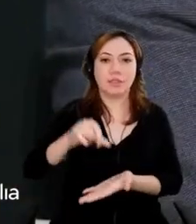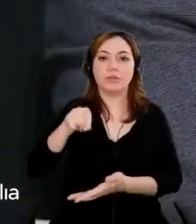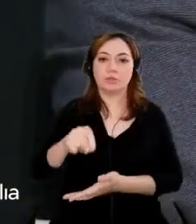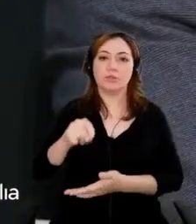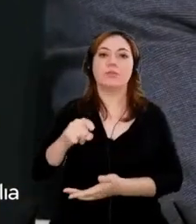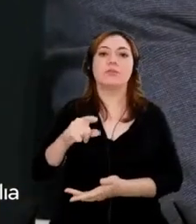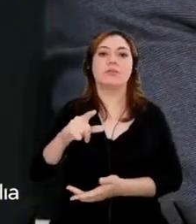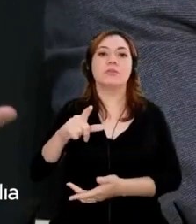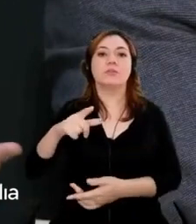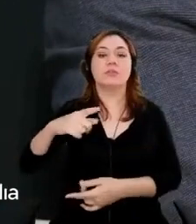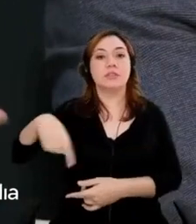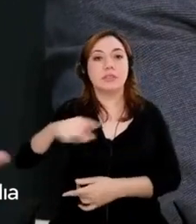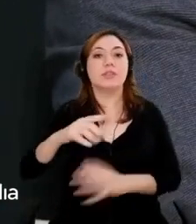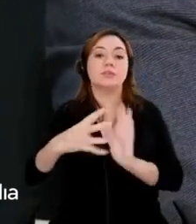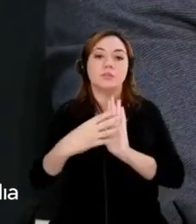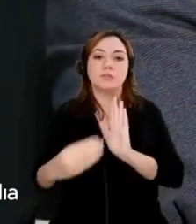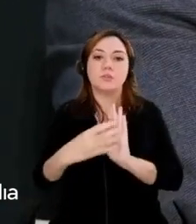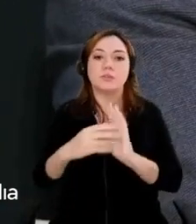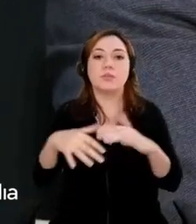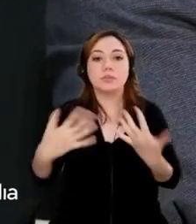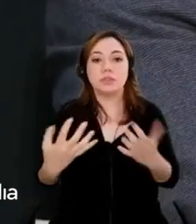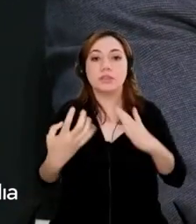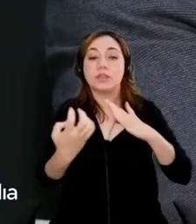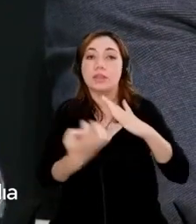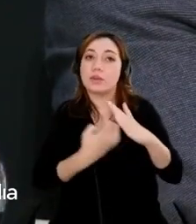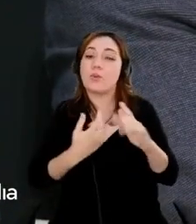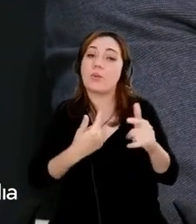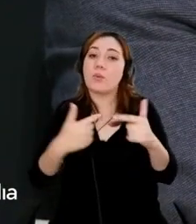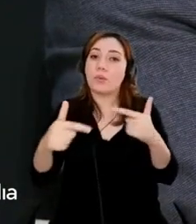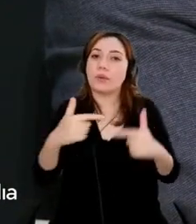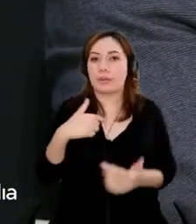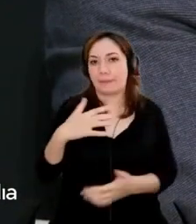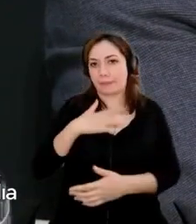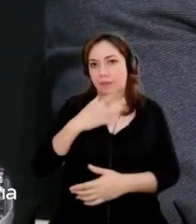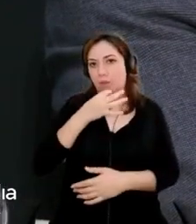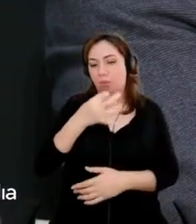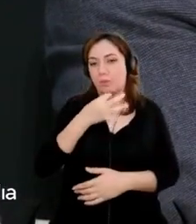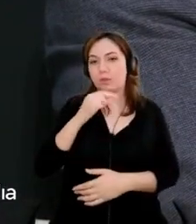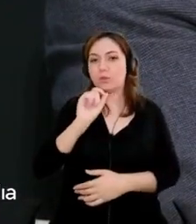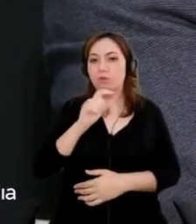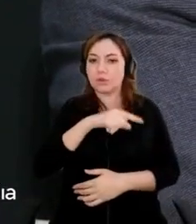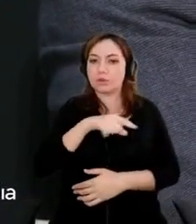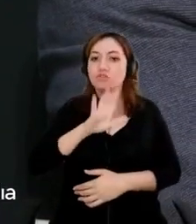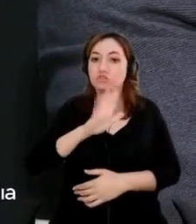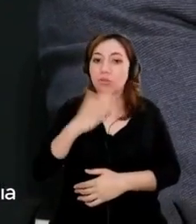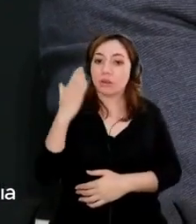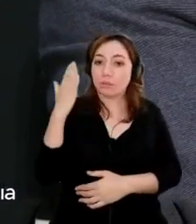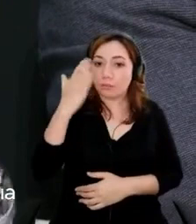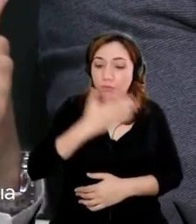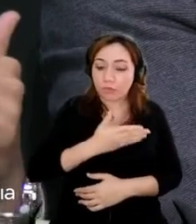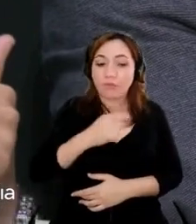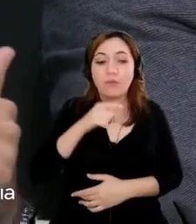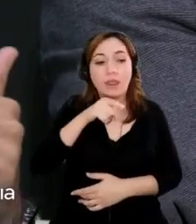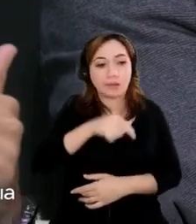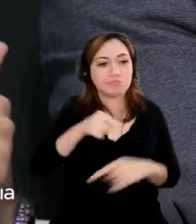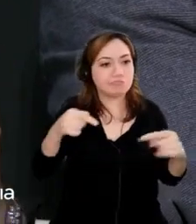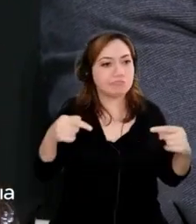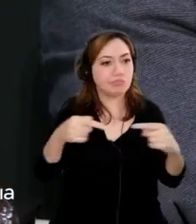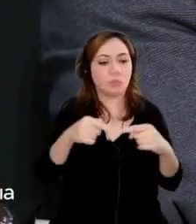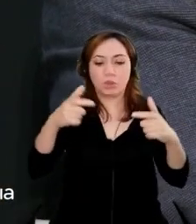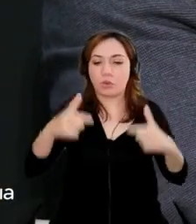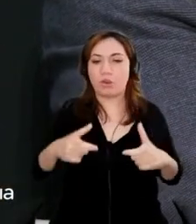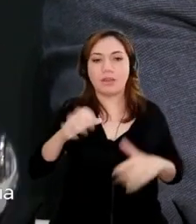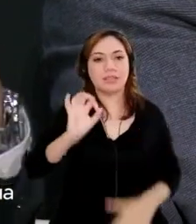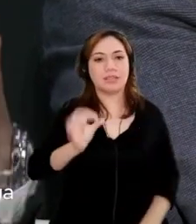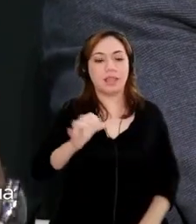companies, at least from my opinion, they have proven that this is here to stay. The investment is there.